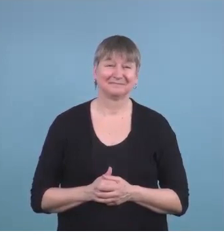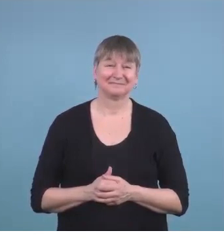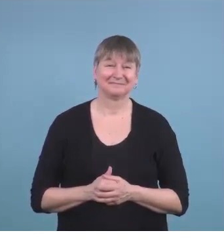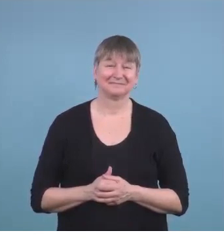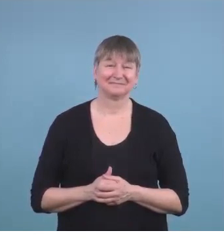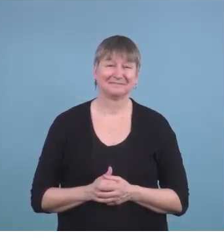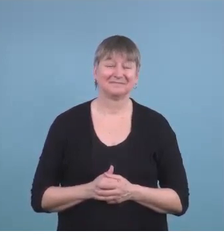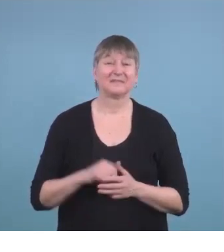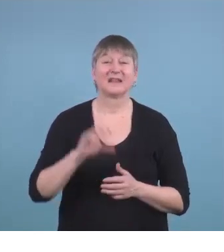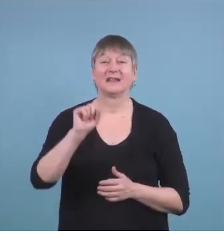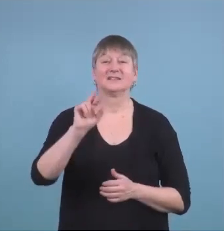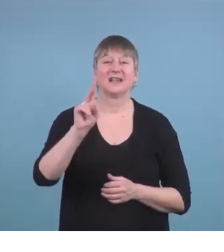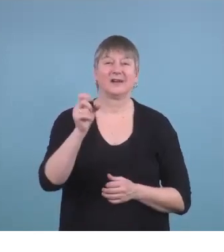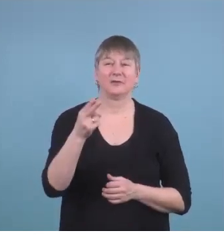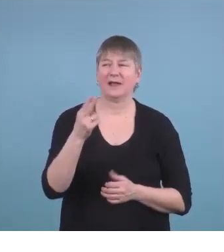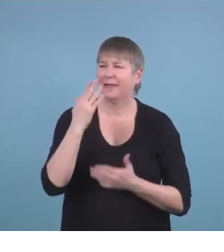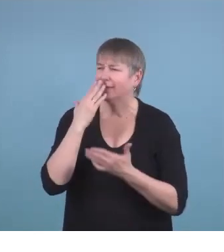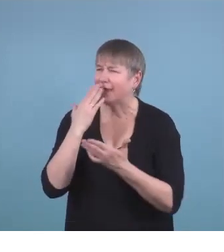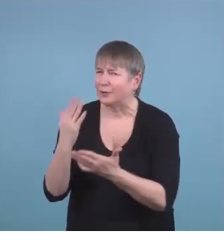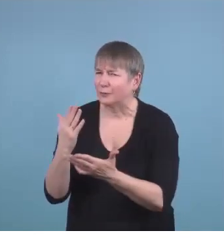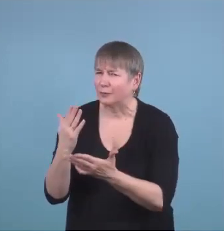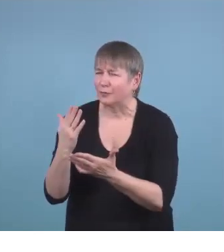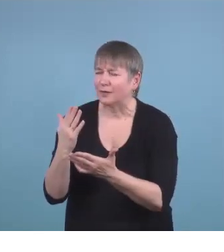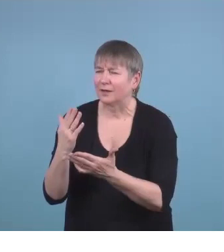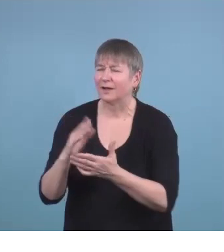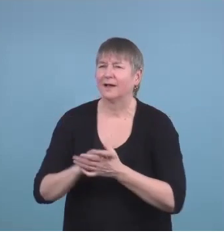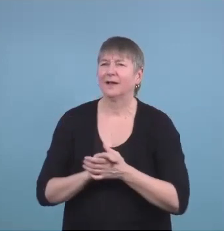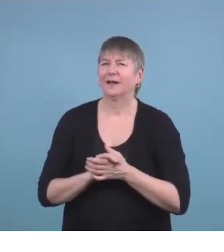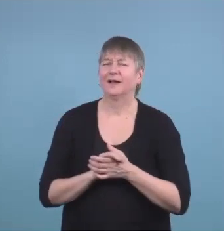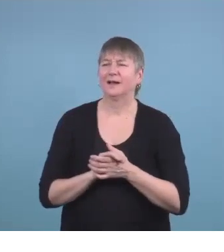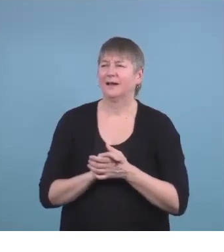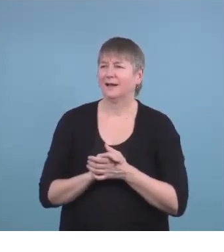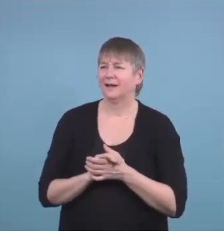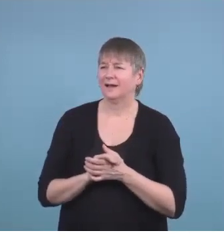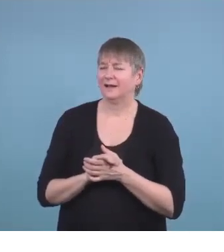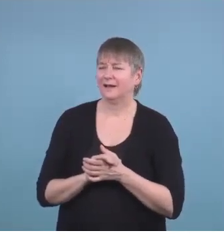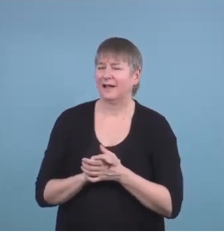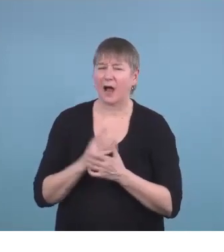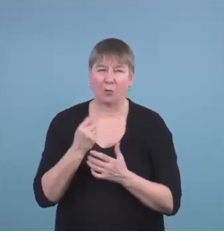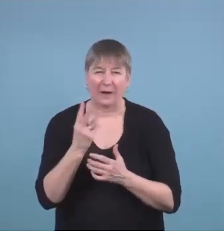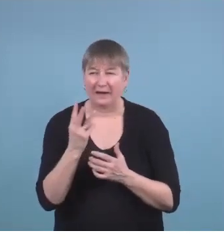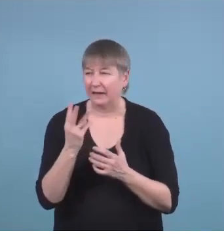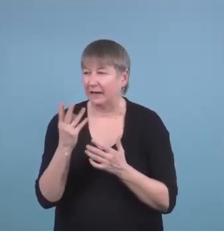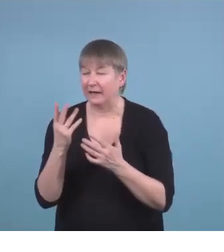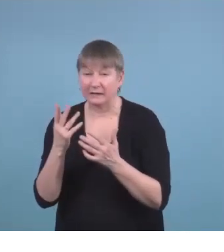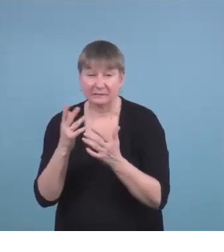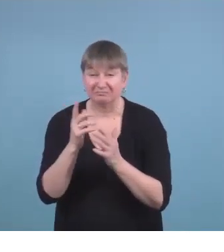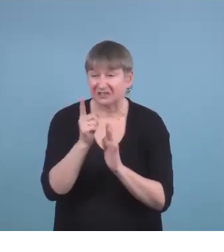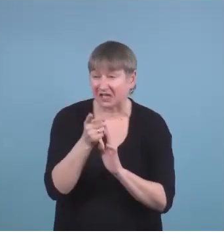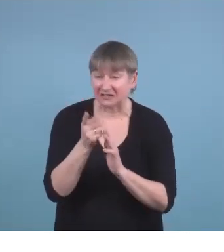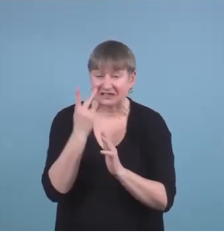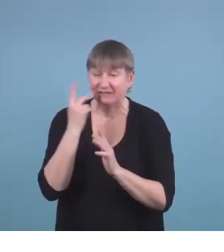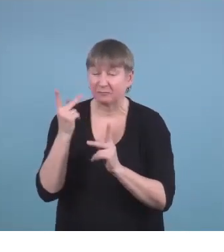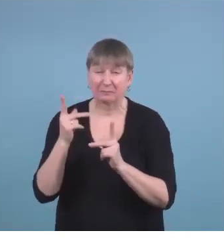Thank you, Jacqueline. It's Sarah Burns. I'll wait a few seconds for some questions from the